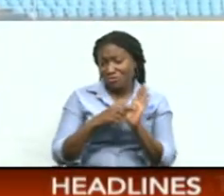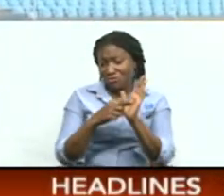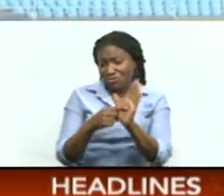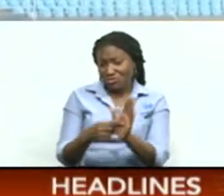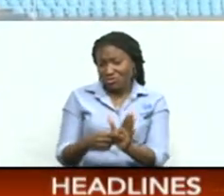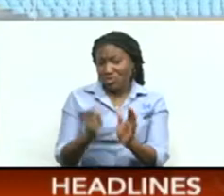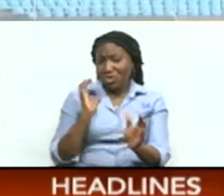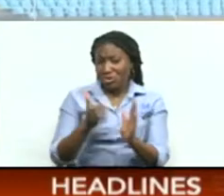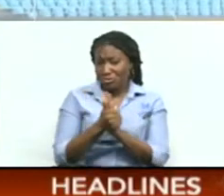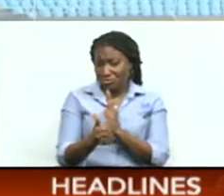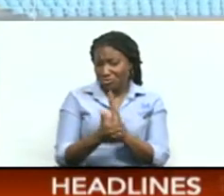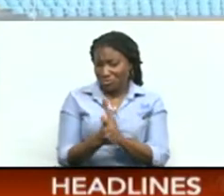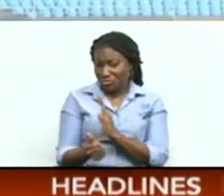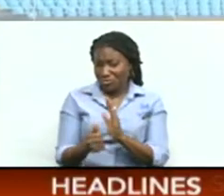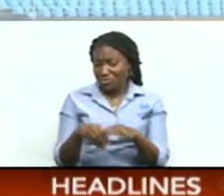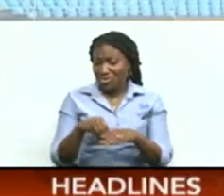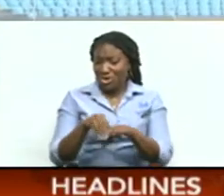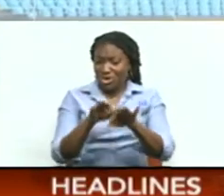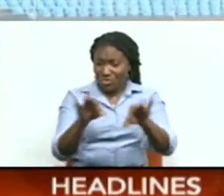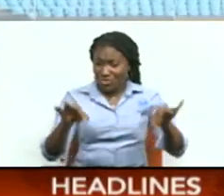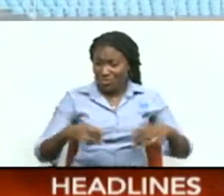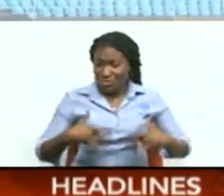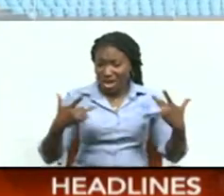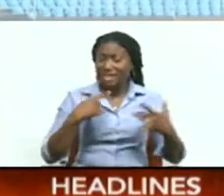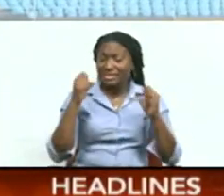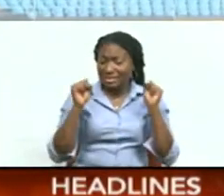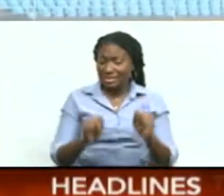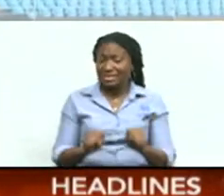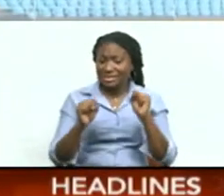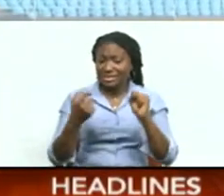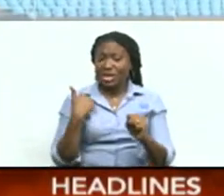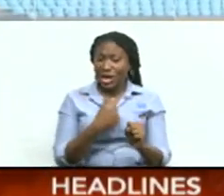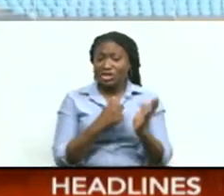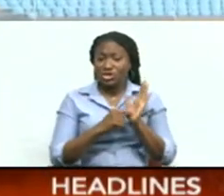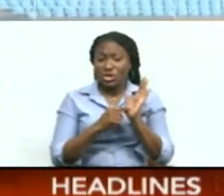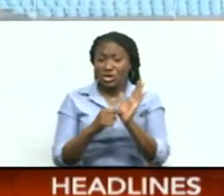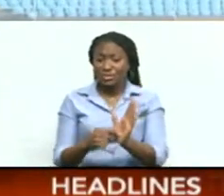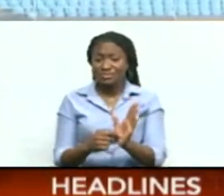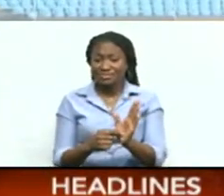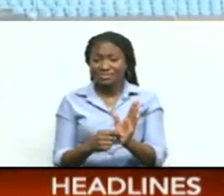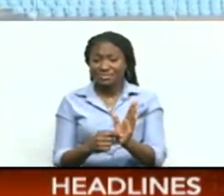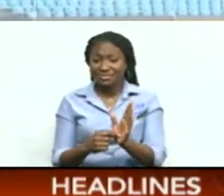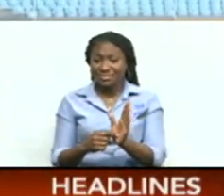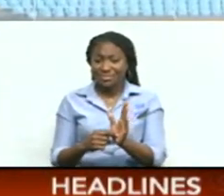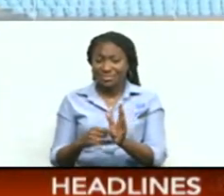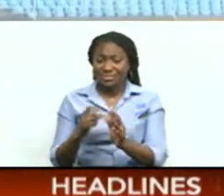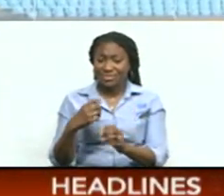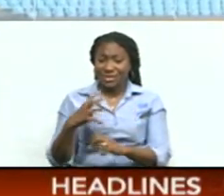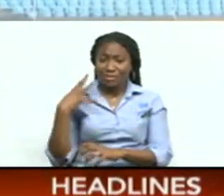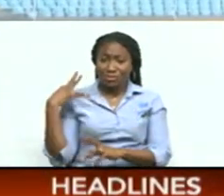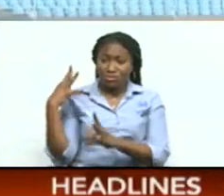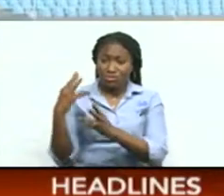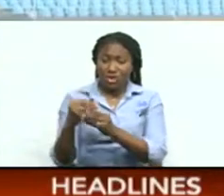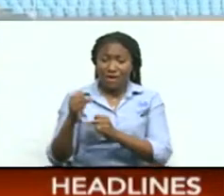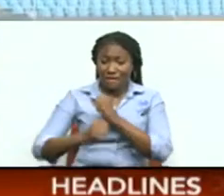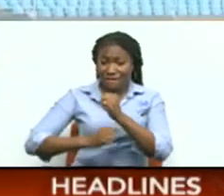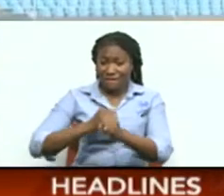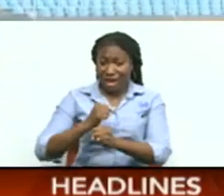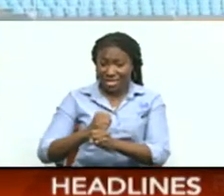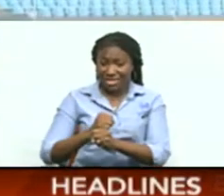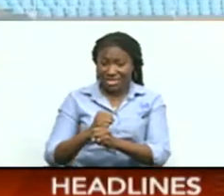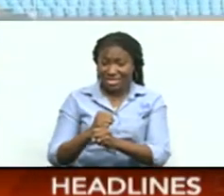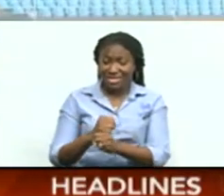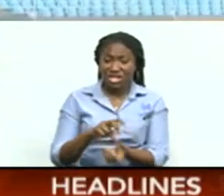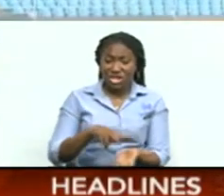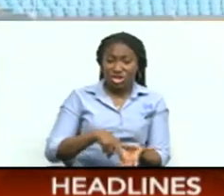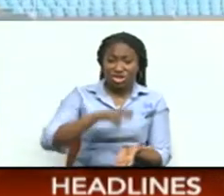those particular events? I think it can be We have showed over the last few years the jumpers and some